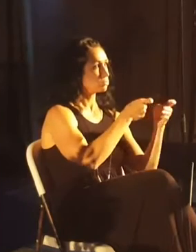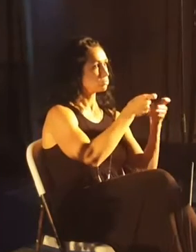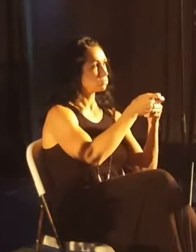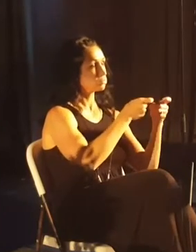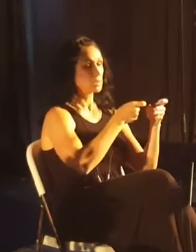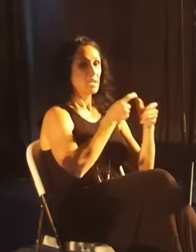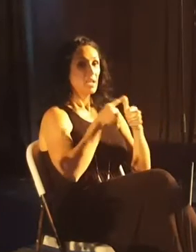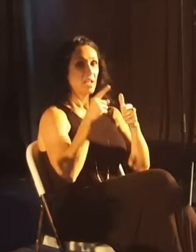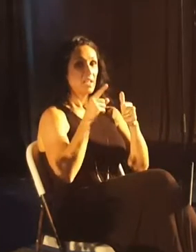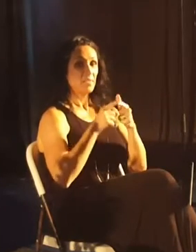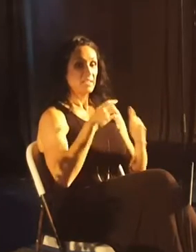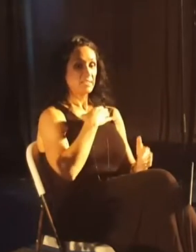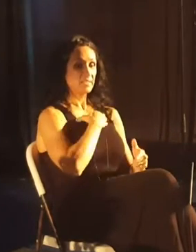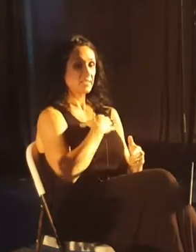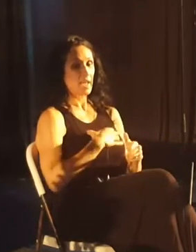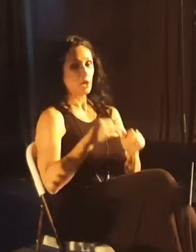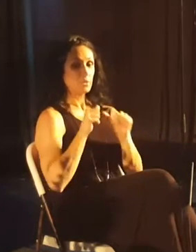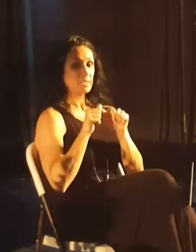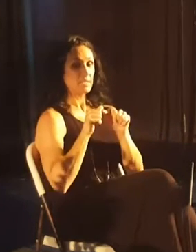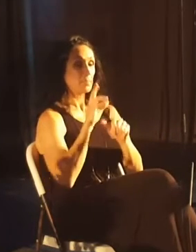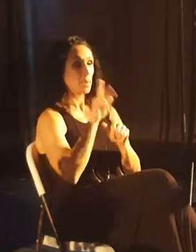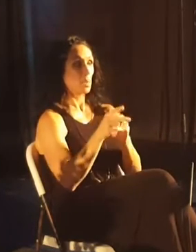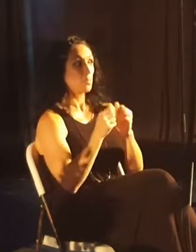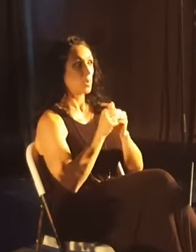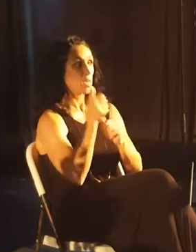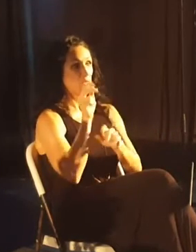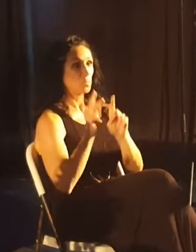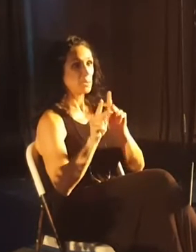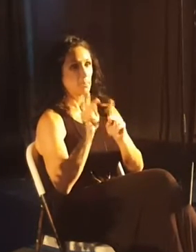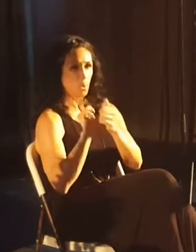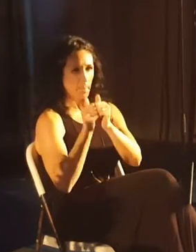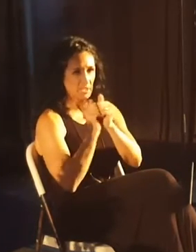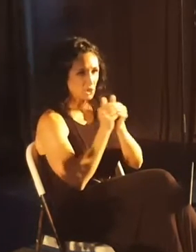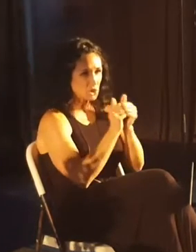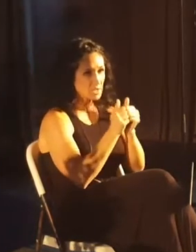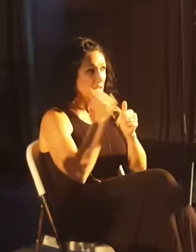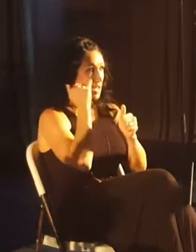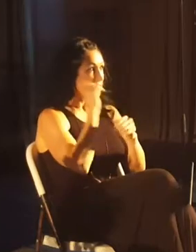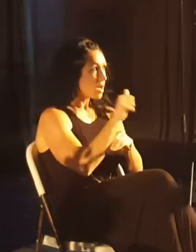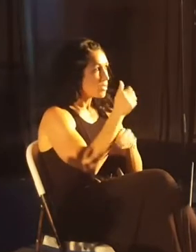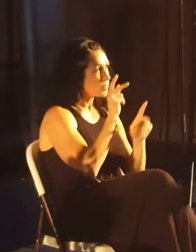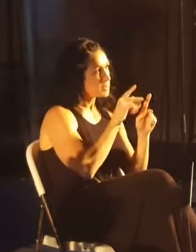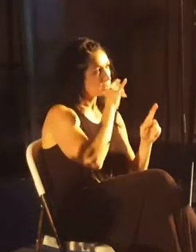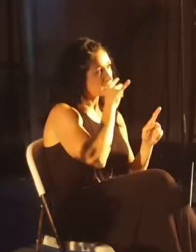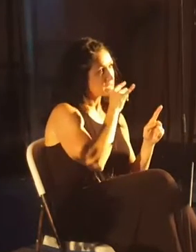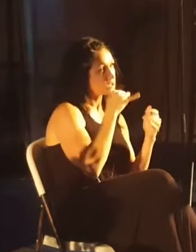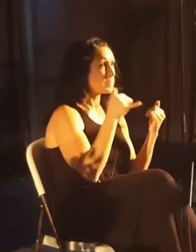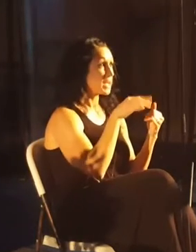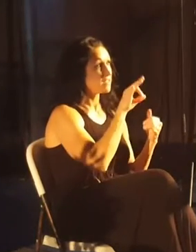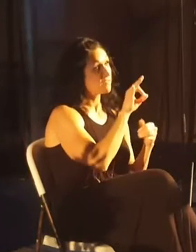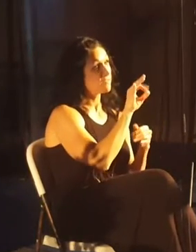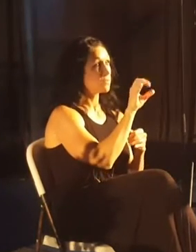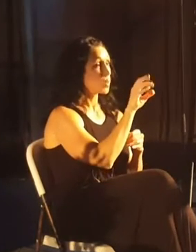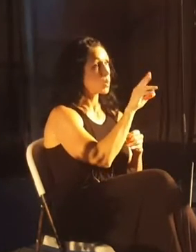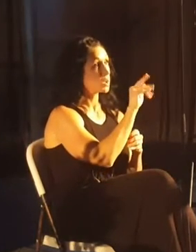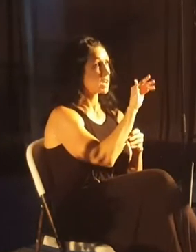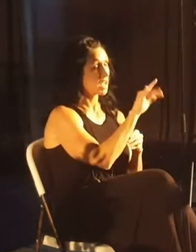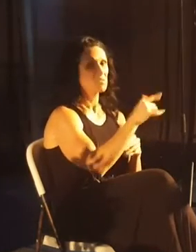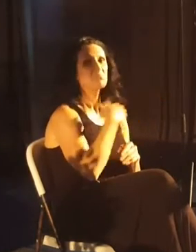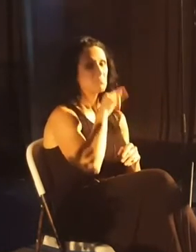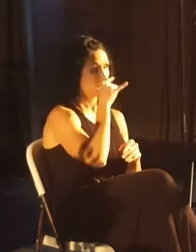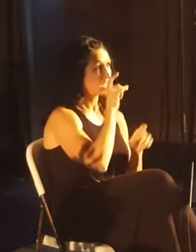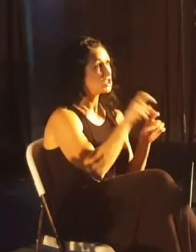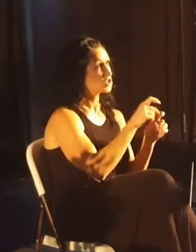life. And I put this desire to keep up with everybody else. Right? If everybody else's kids are playing Fortnite, my kids should be playing